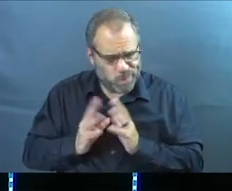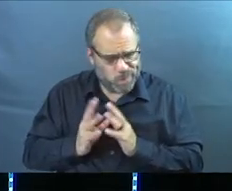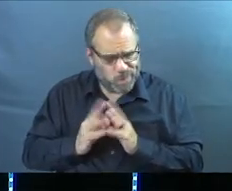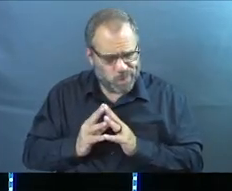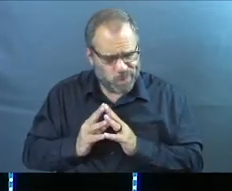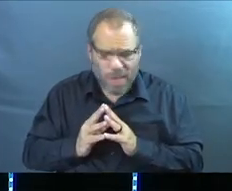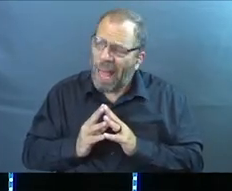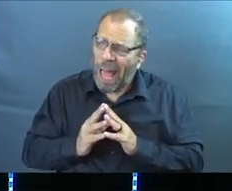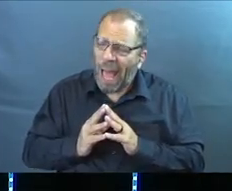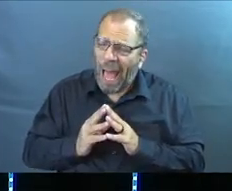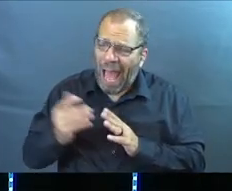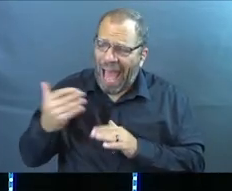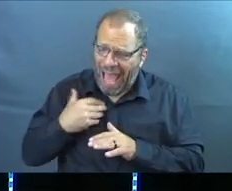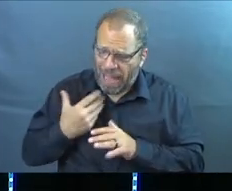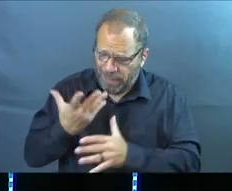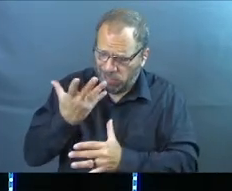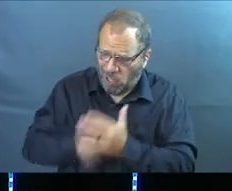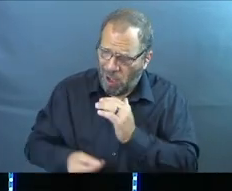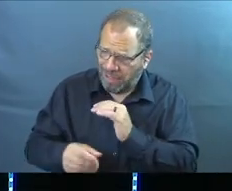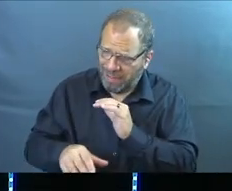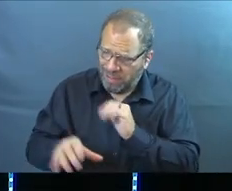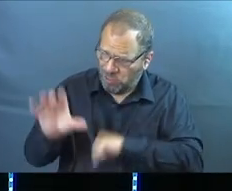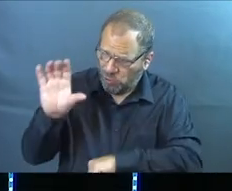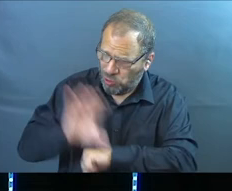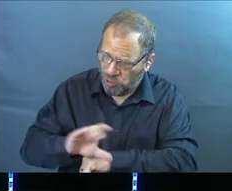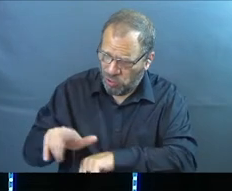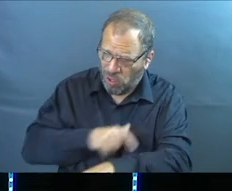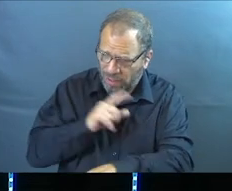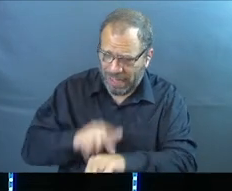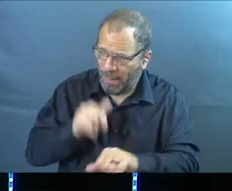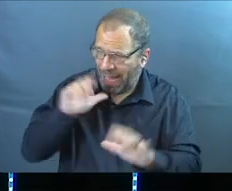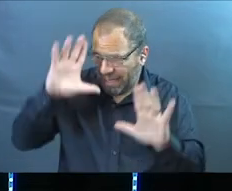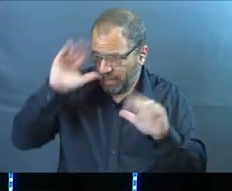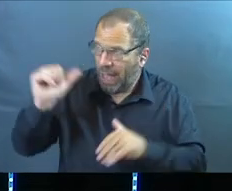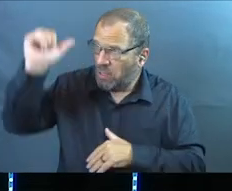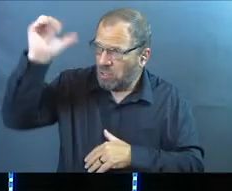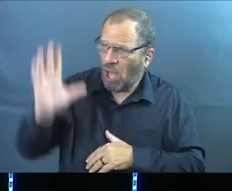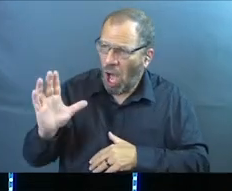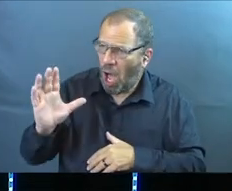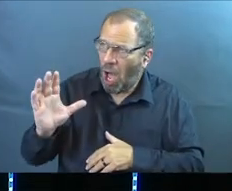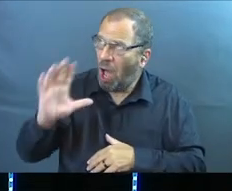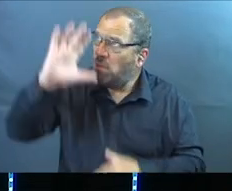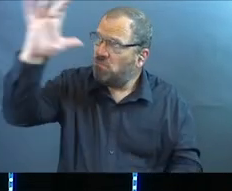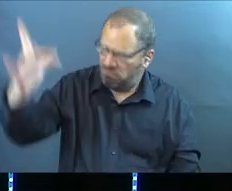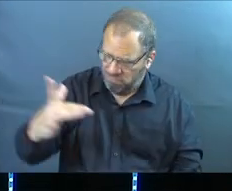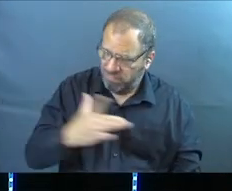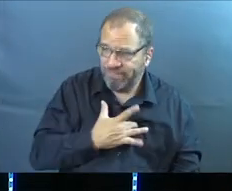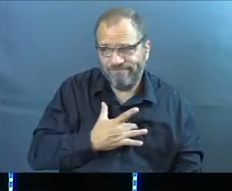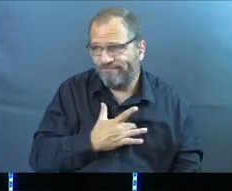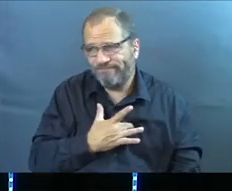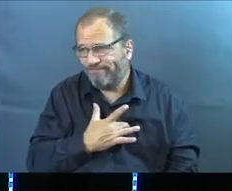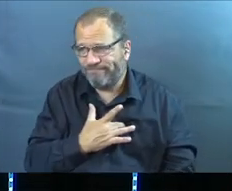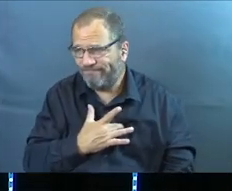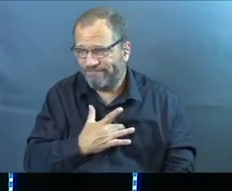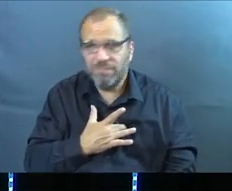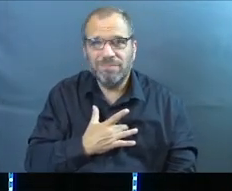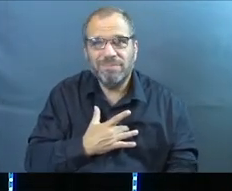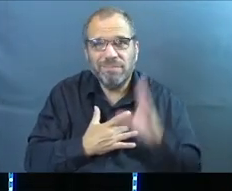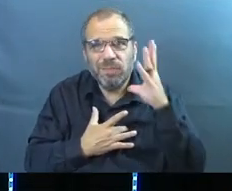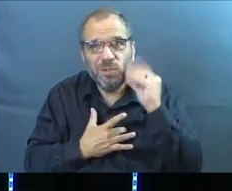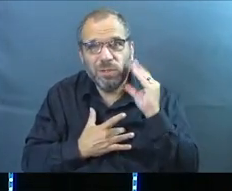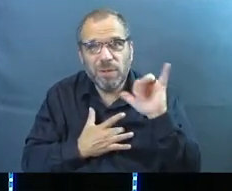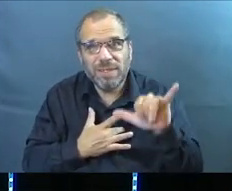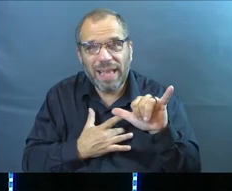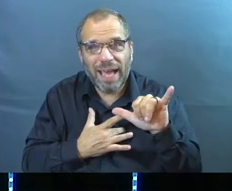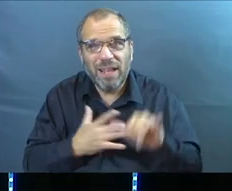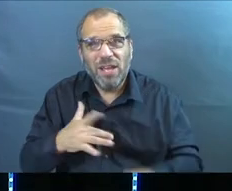she said because I've been gone so long I didn't expect God would speak to me. You ever felt like that?